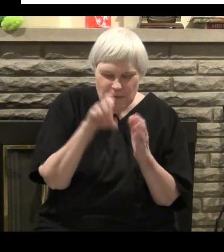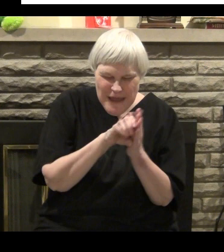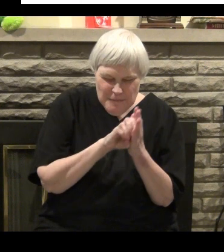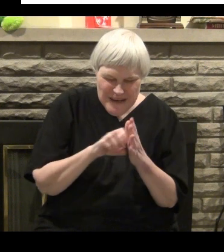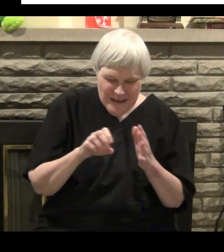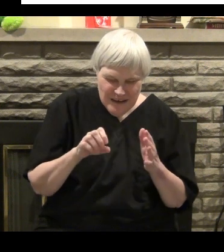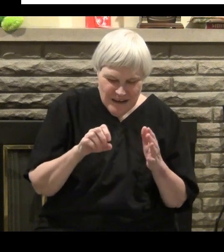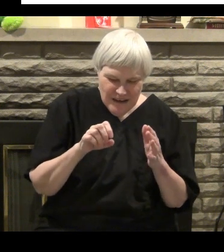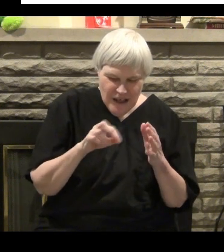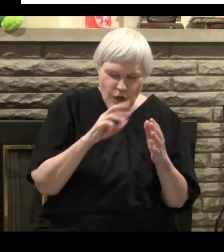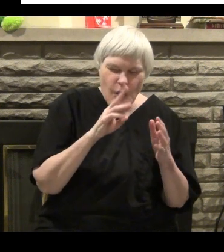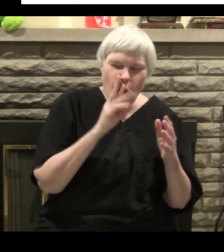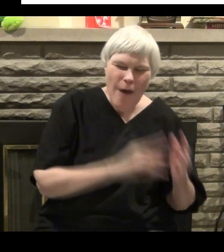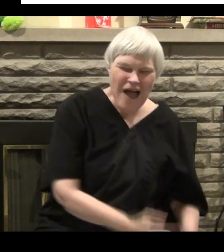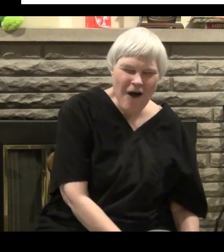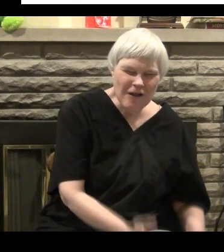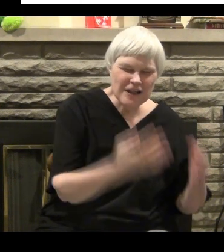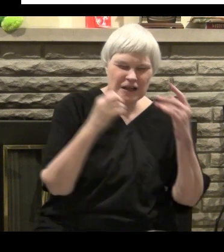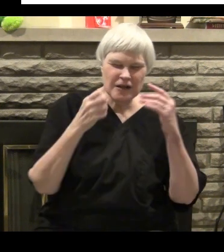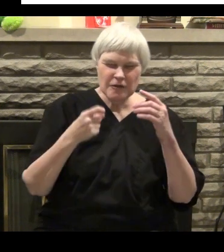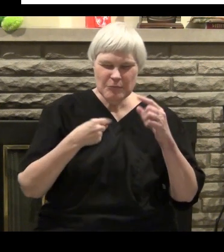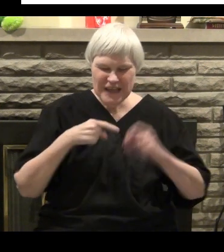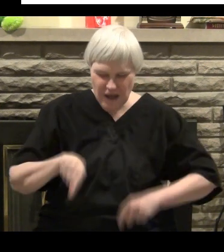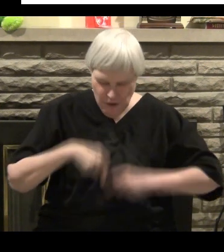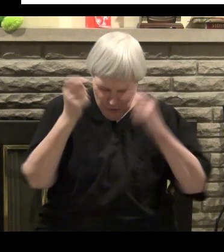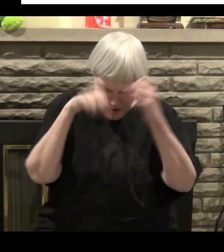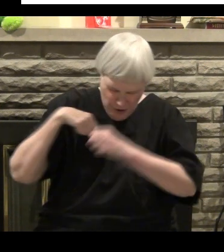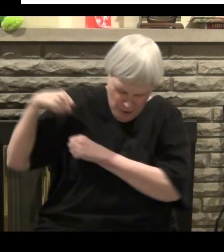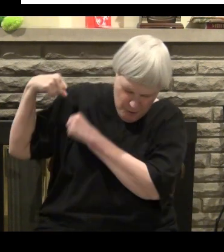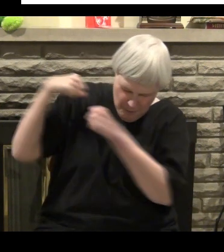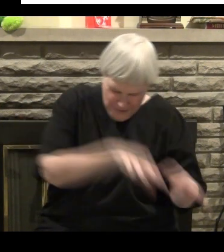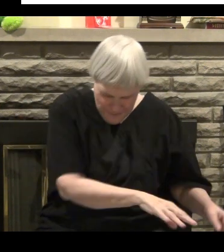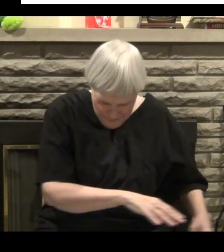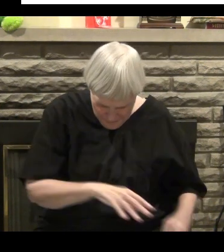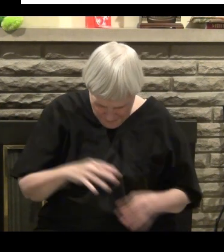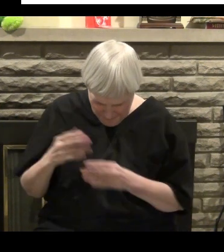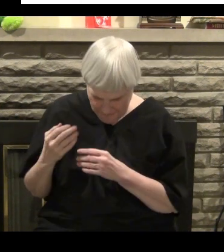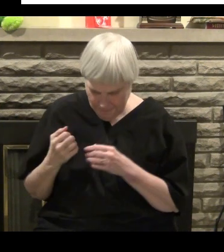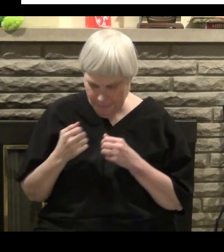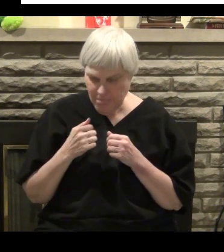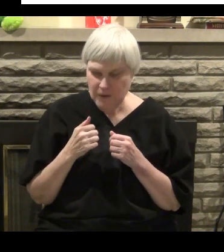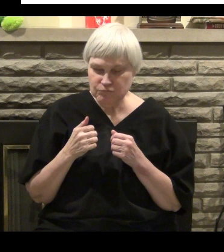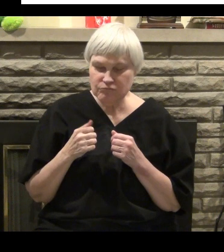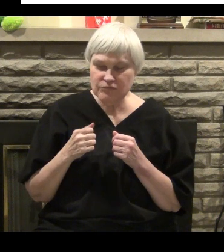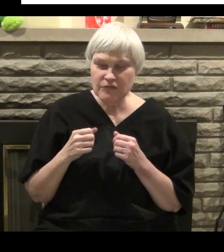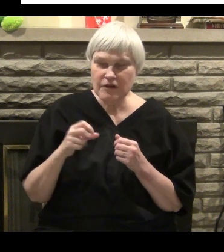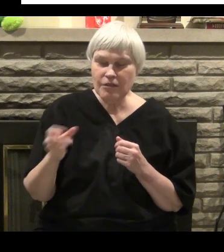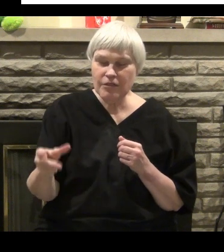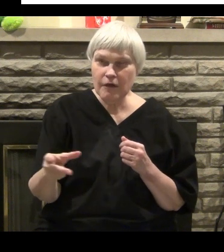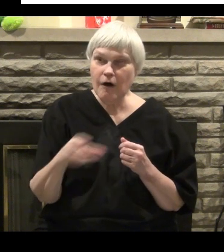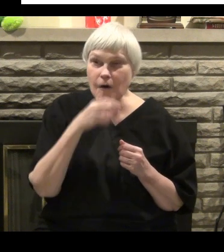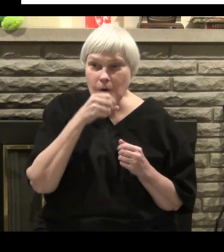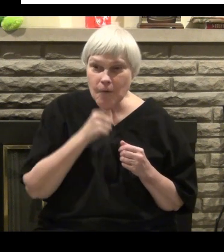And now all of a sudden, I broke one of the Ten Commandments. So, as far as I was concerned, I was going to hell.